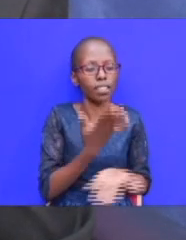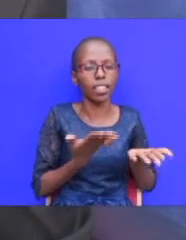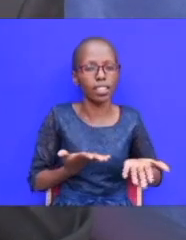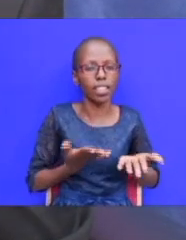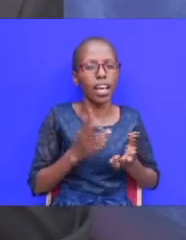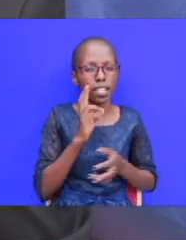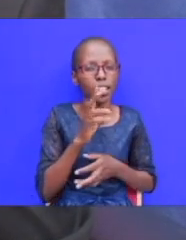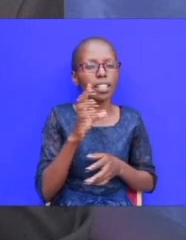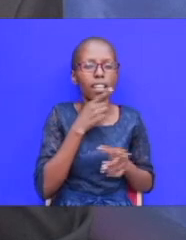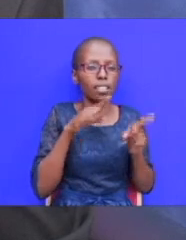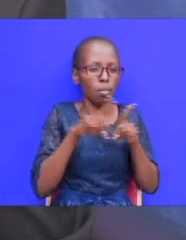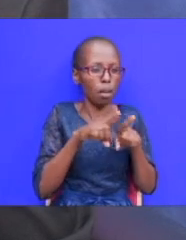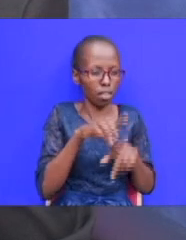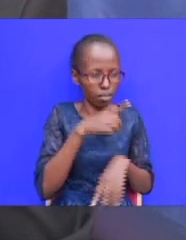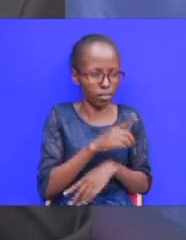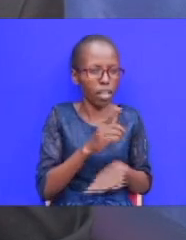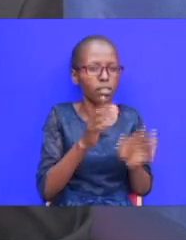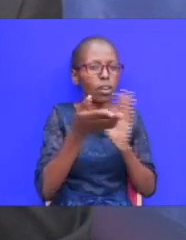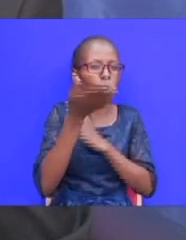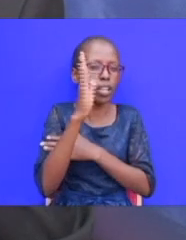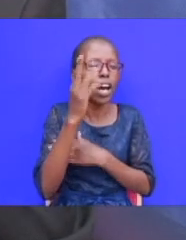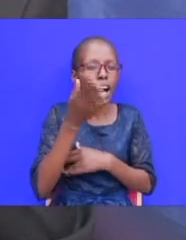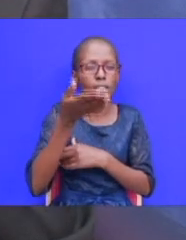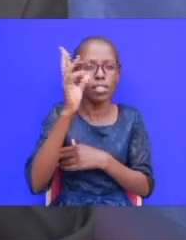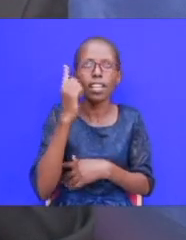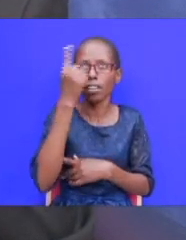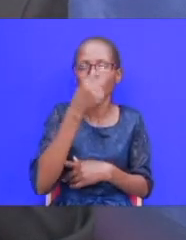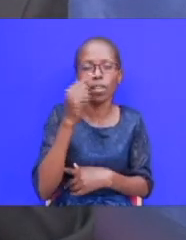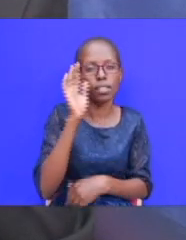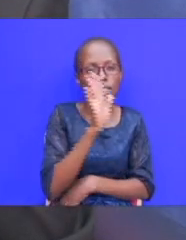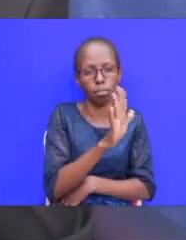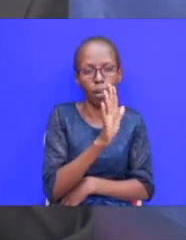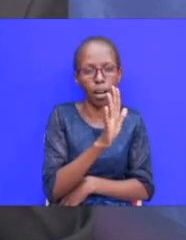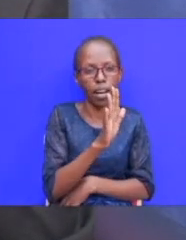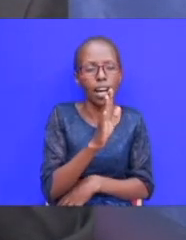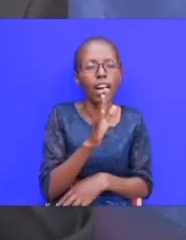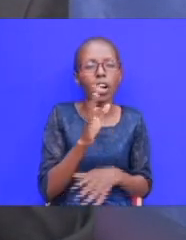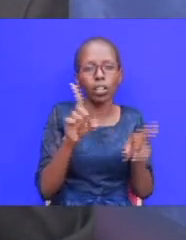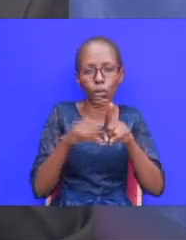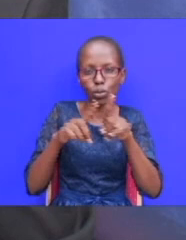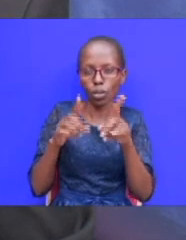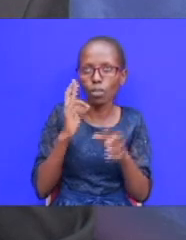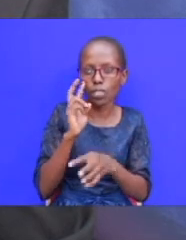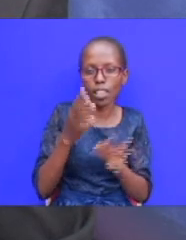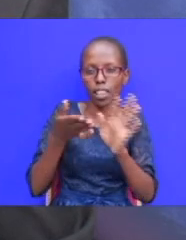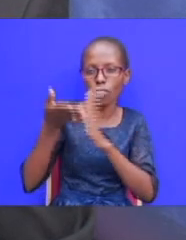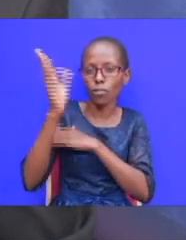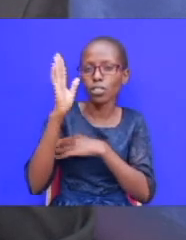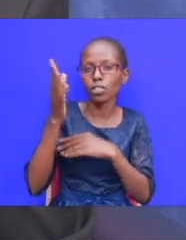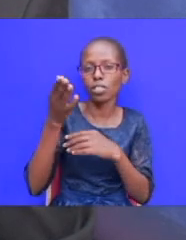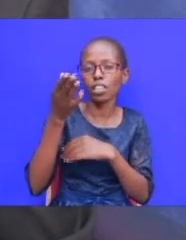as a sow as one because when jacob said that i've seen your face and it's like i've seen the face of god yes i realized that